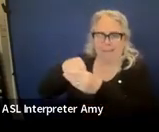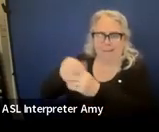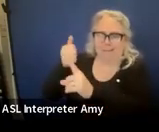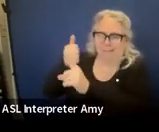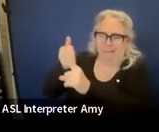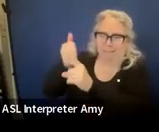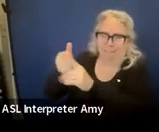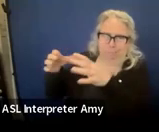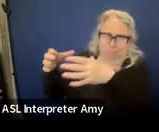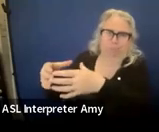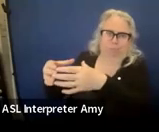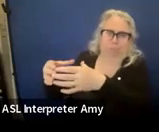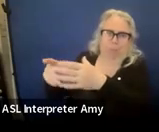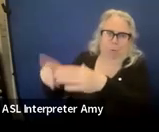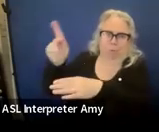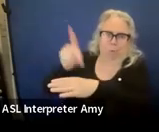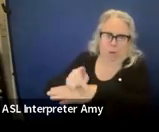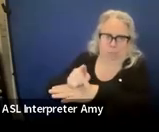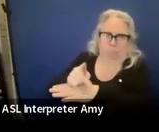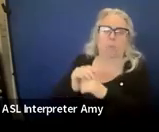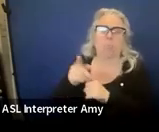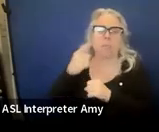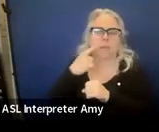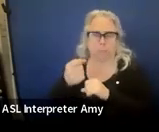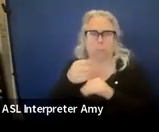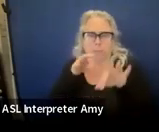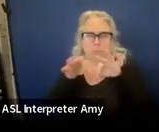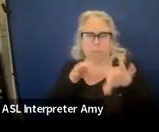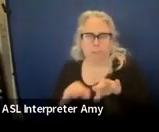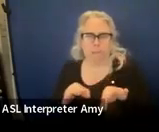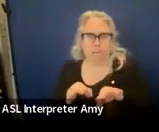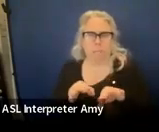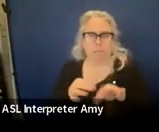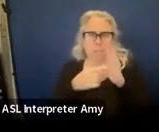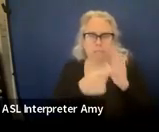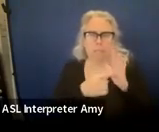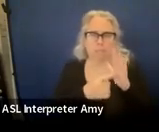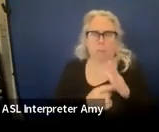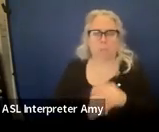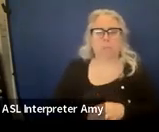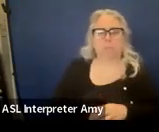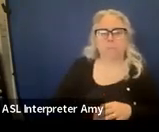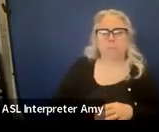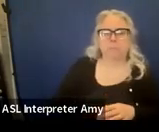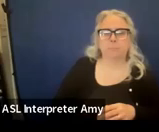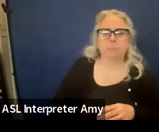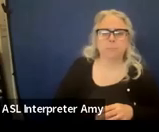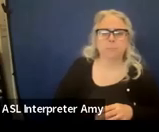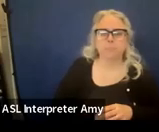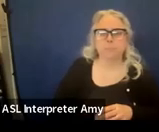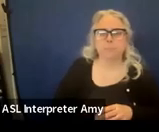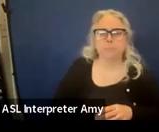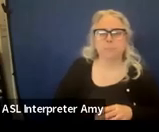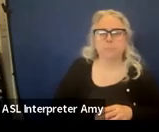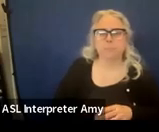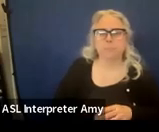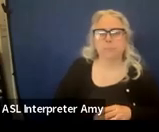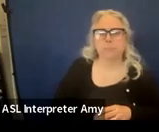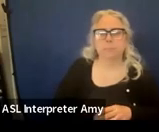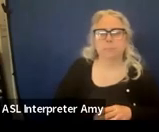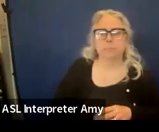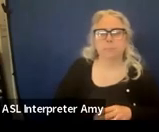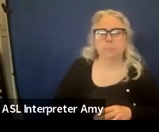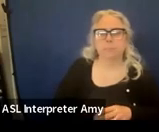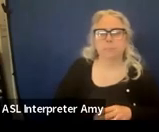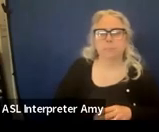from the procedural manual on page 32. And I think I have another example of it coming up on the next slide.